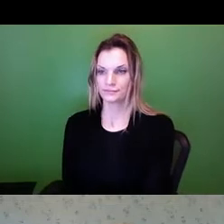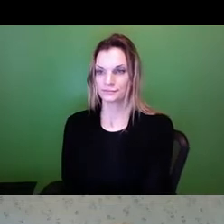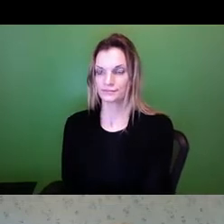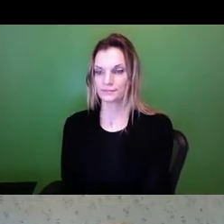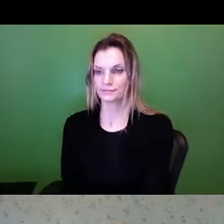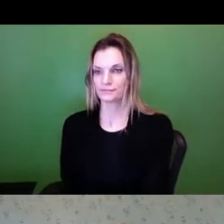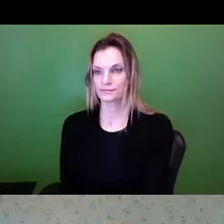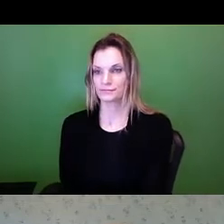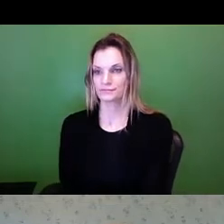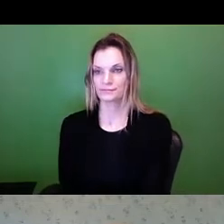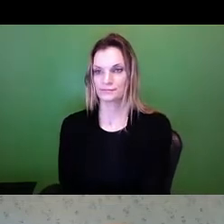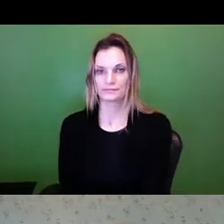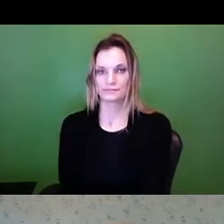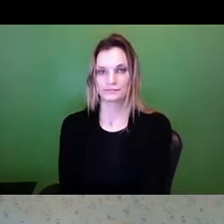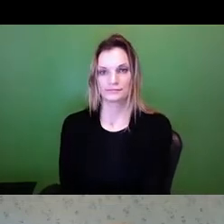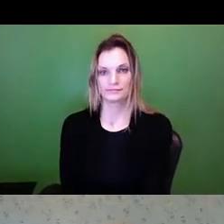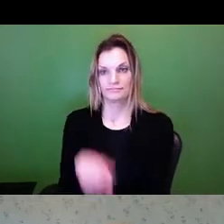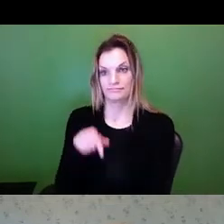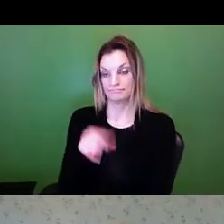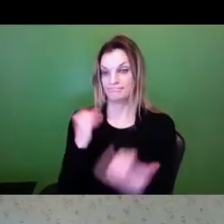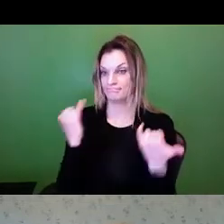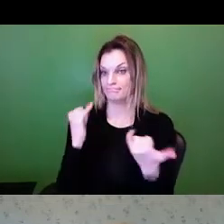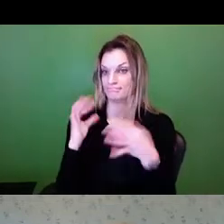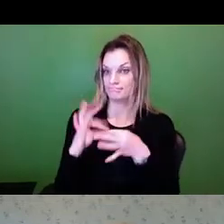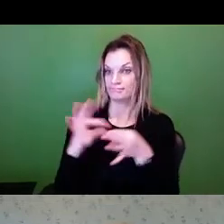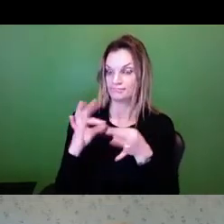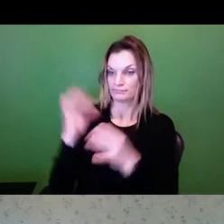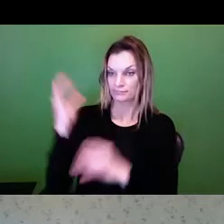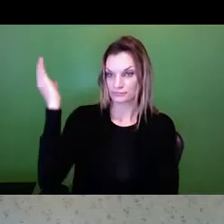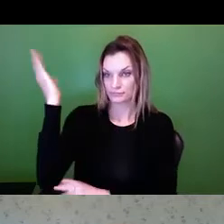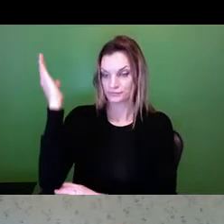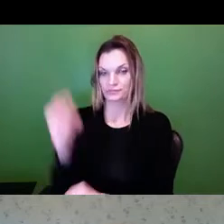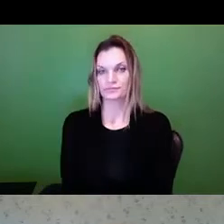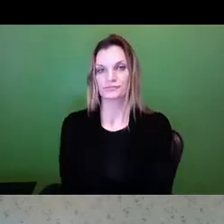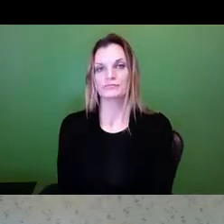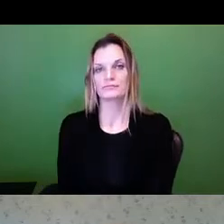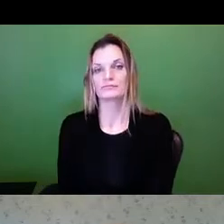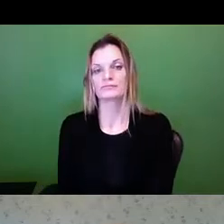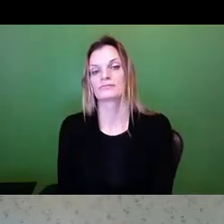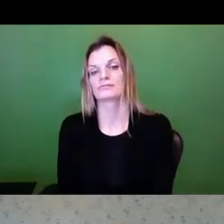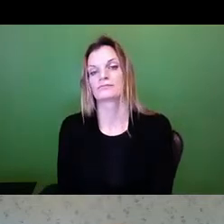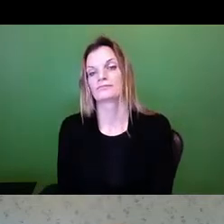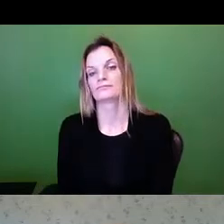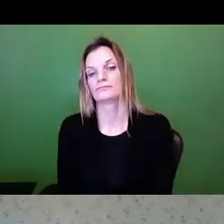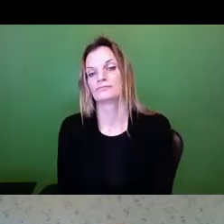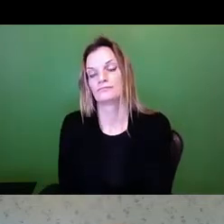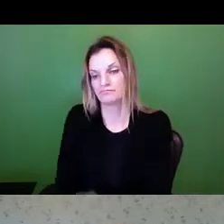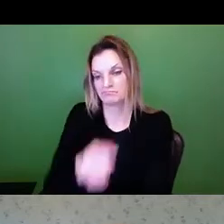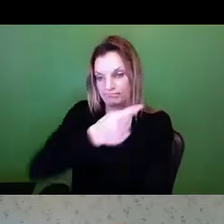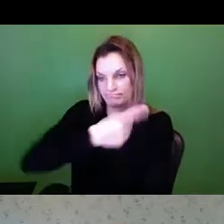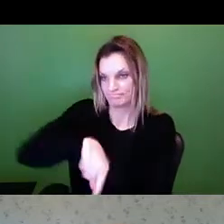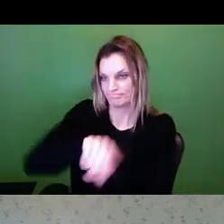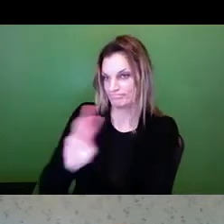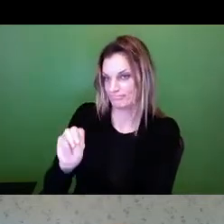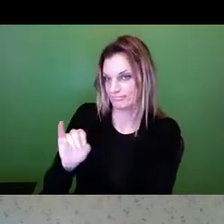So for this presentation, our employees, the MIOSHA employees are